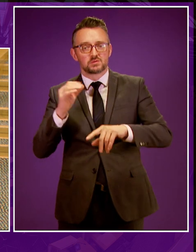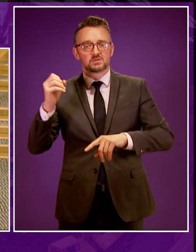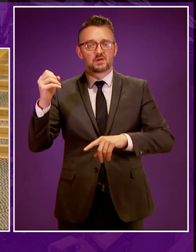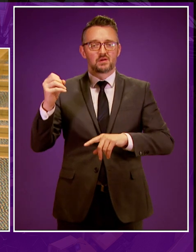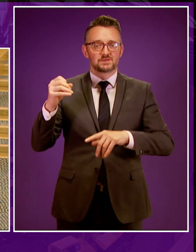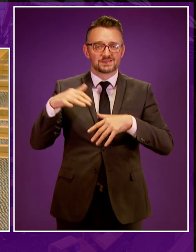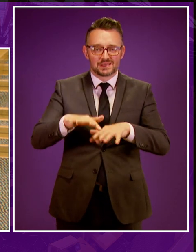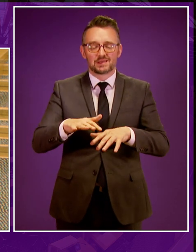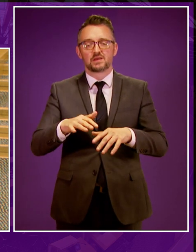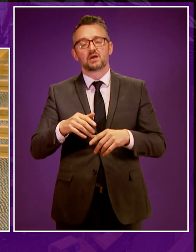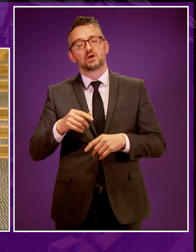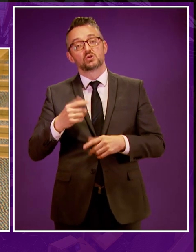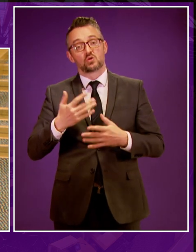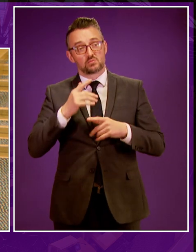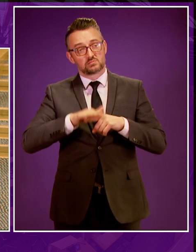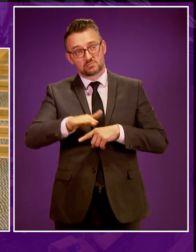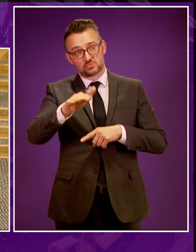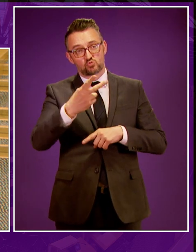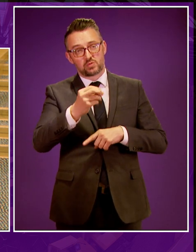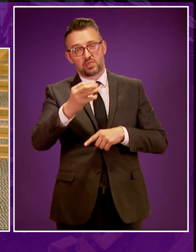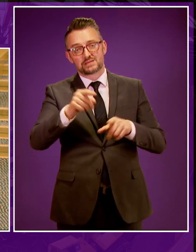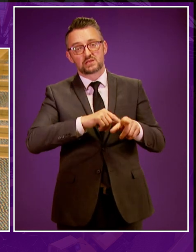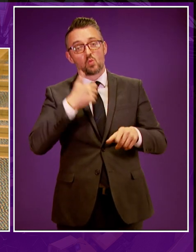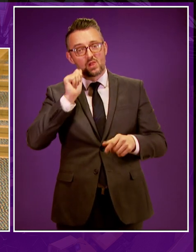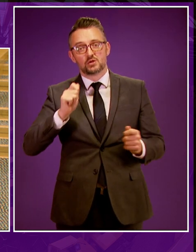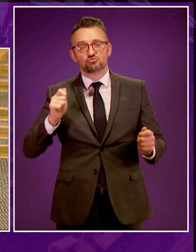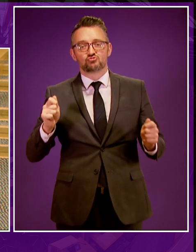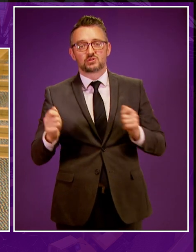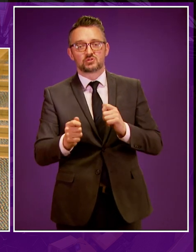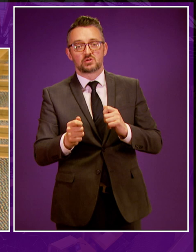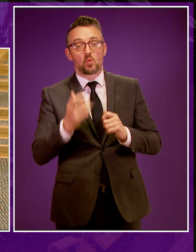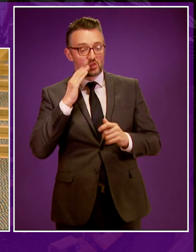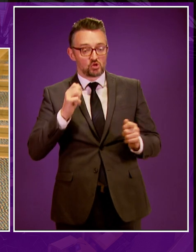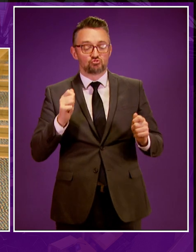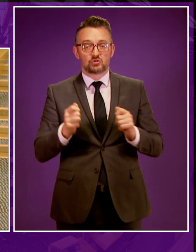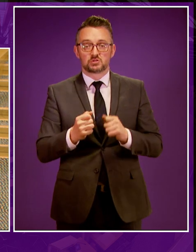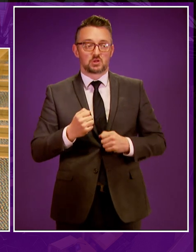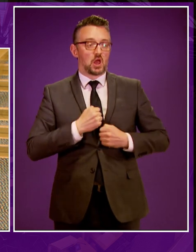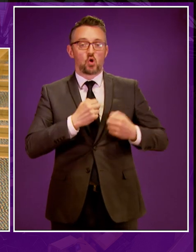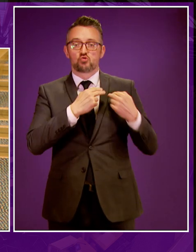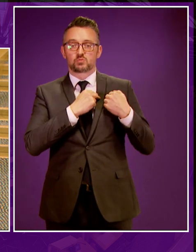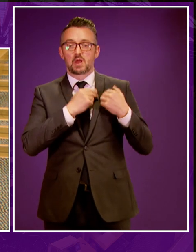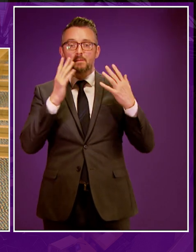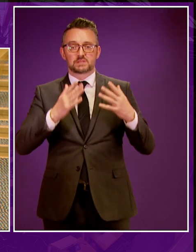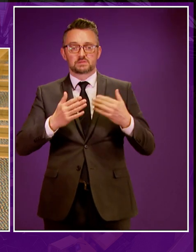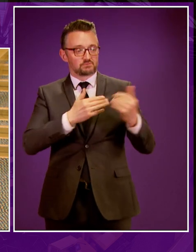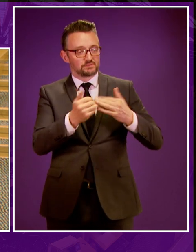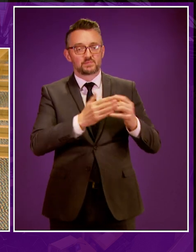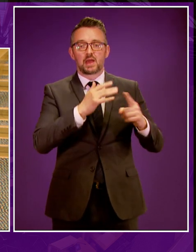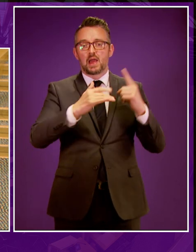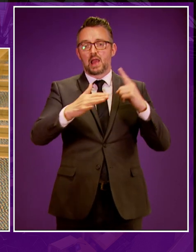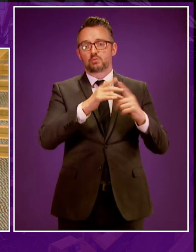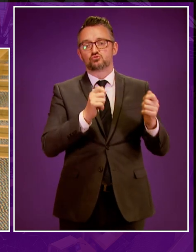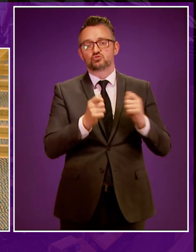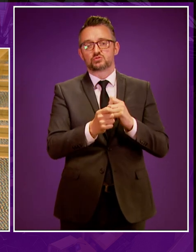infrastructure will change dramatically in the decades ahead. And as these changes unfold, we will have a moral responsibility to tackle climate change and an